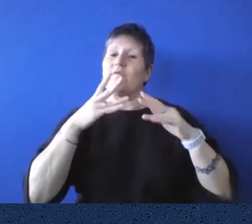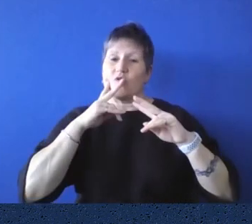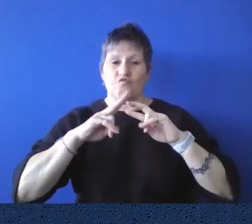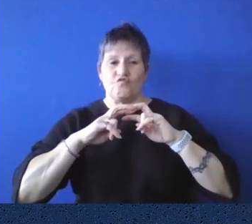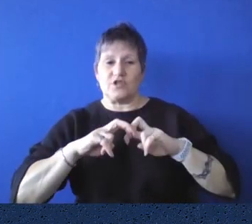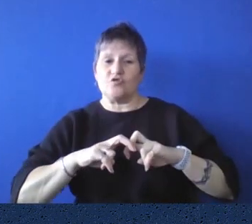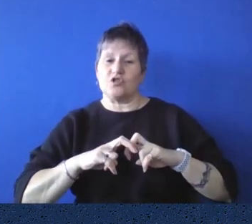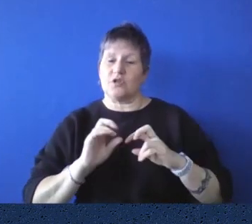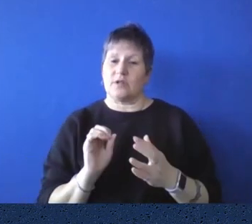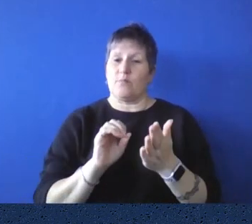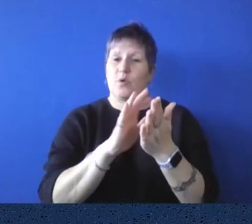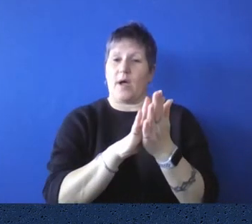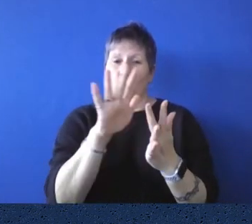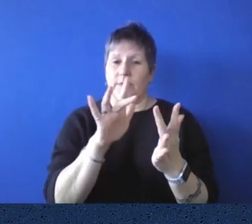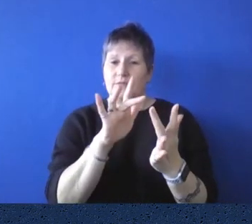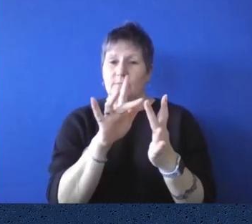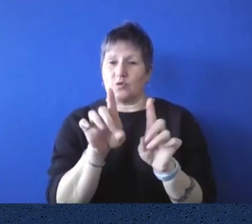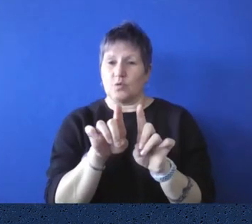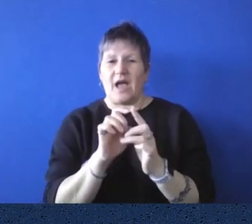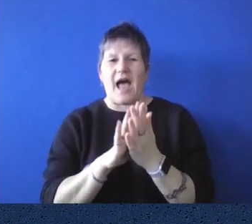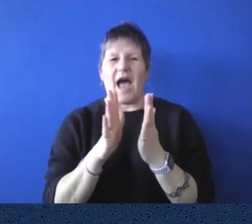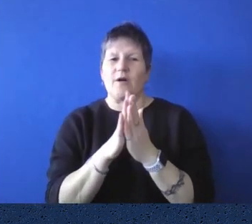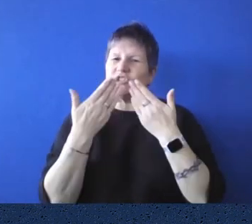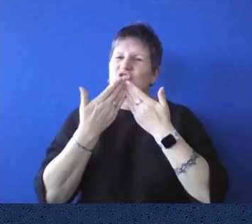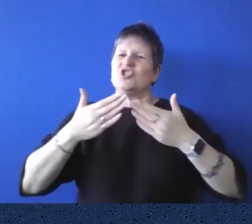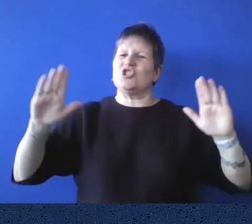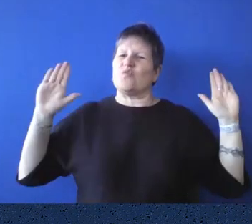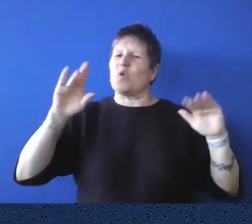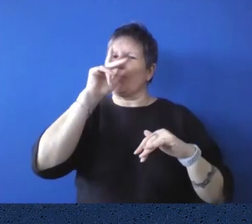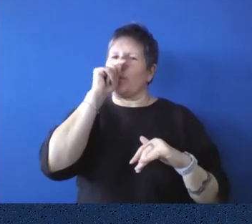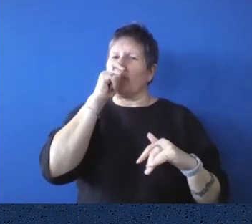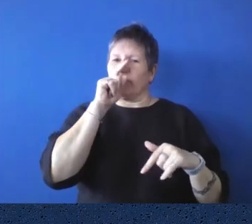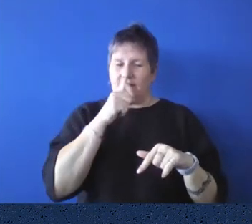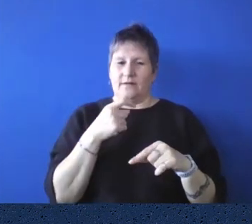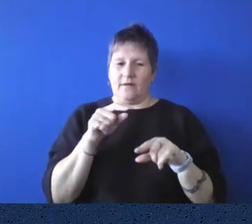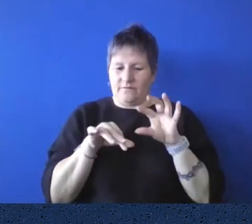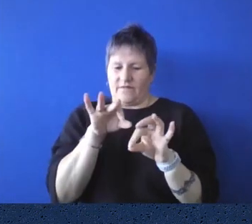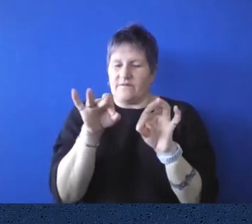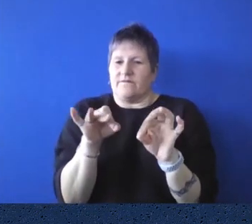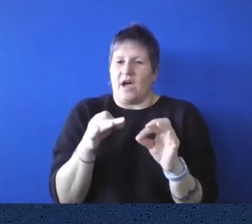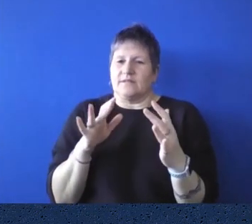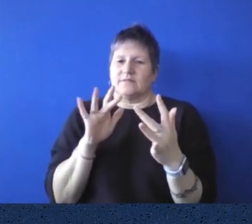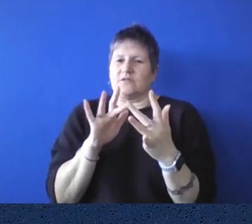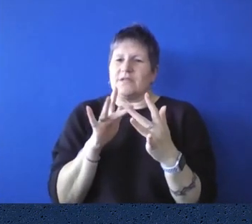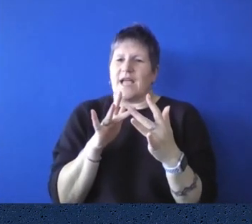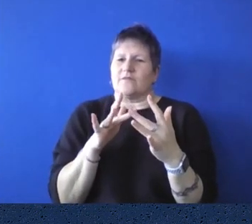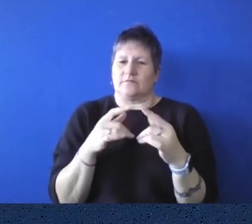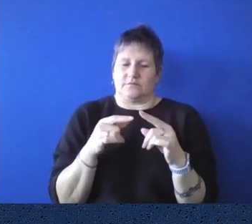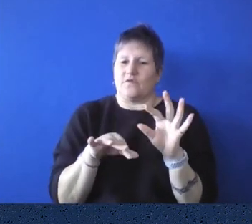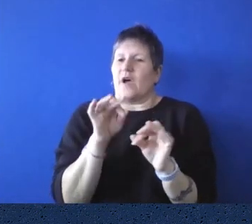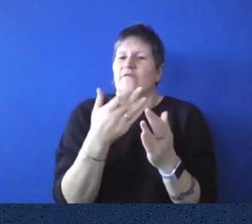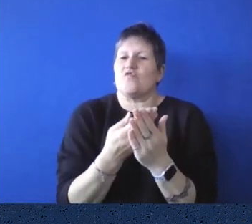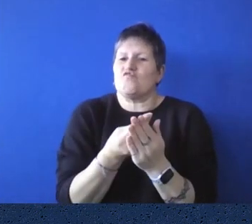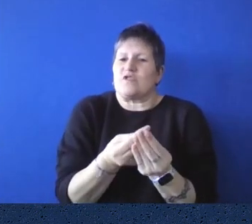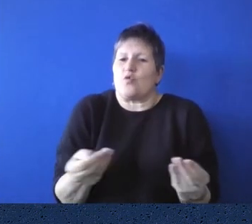the website. What are some of the other ways that the public can use the resources here? I'll answer that one. Um, well, we have,